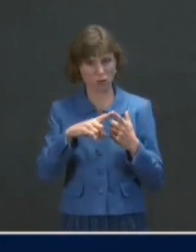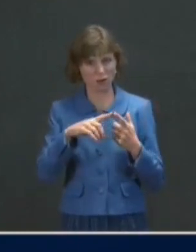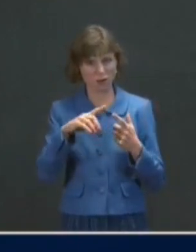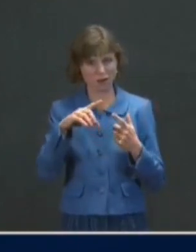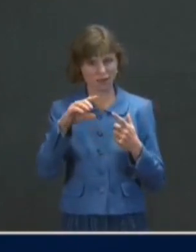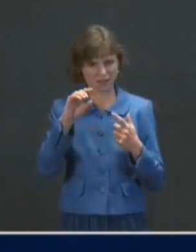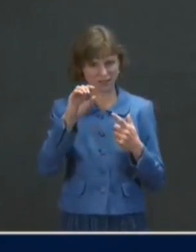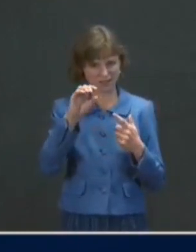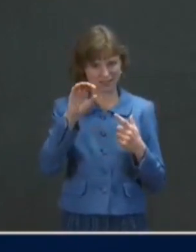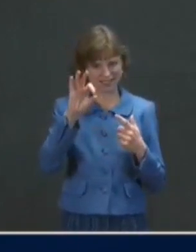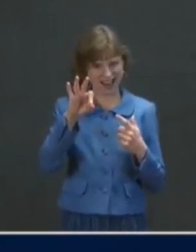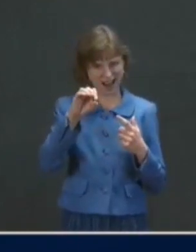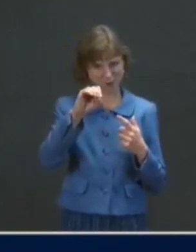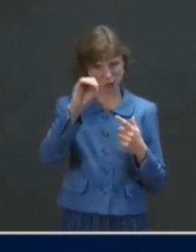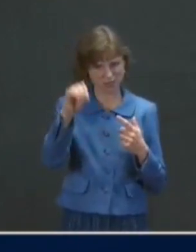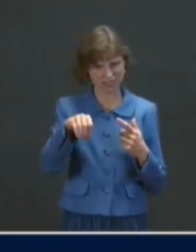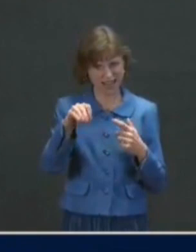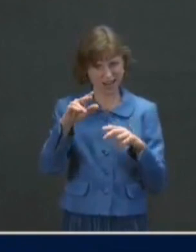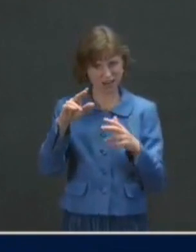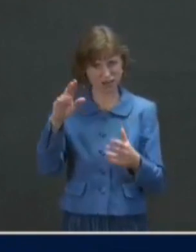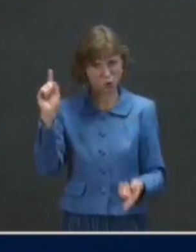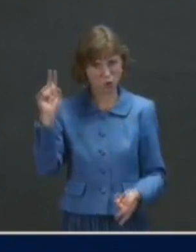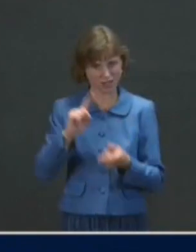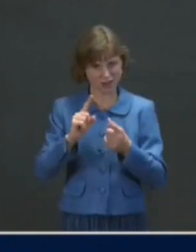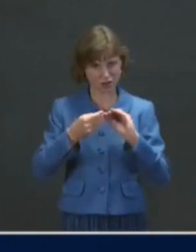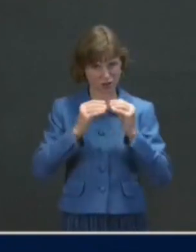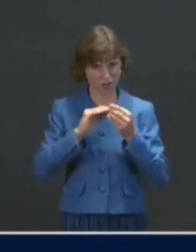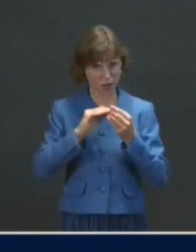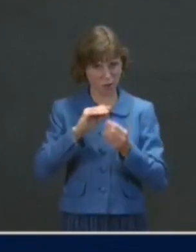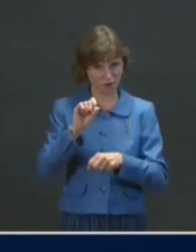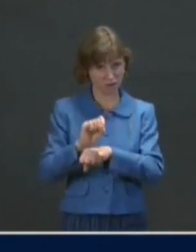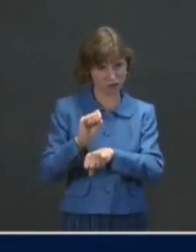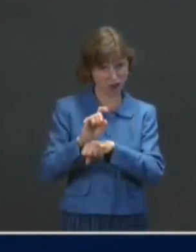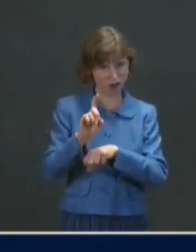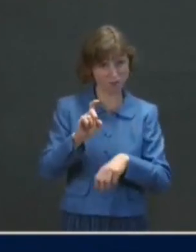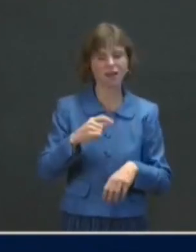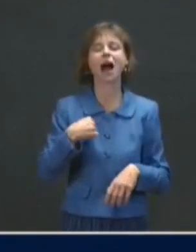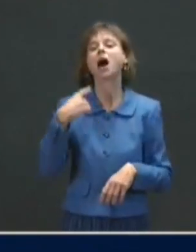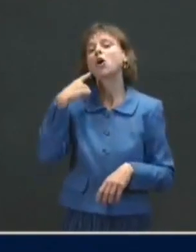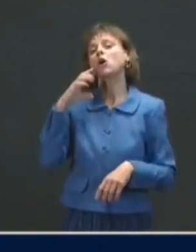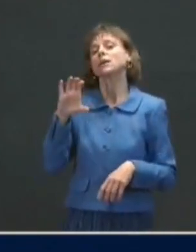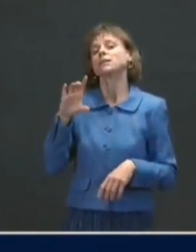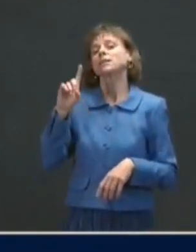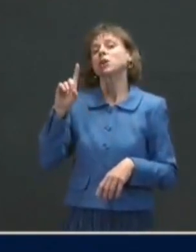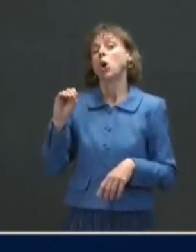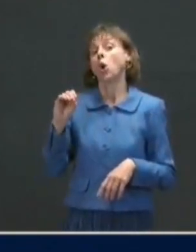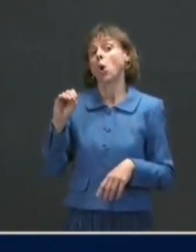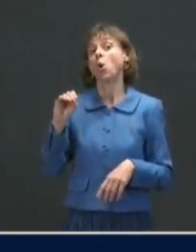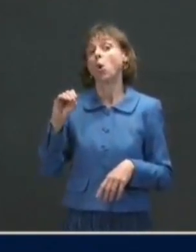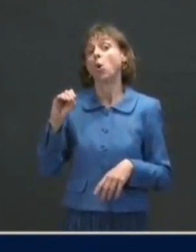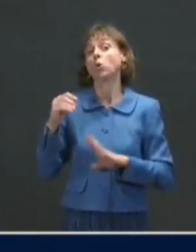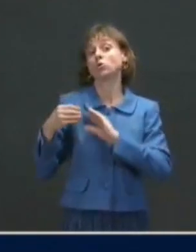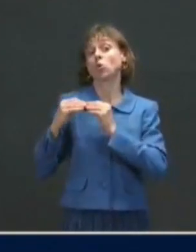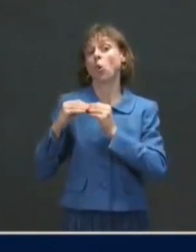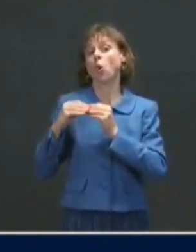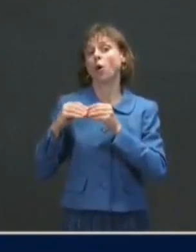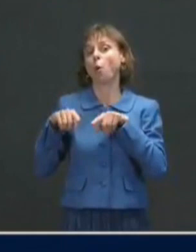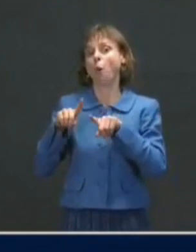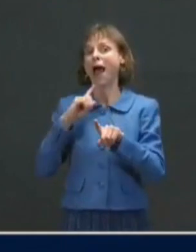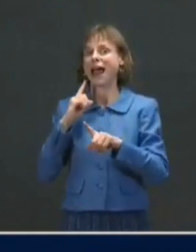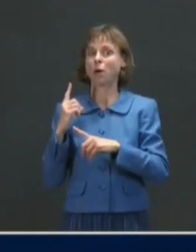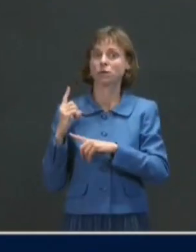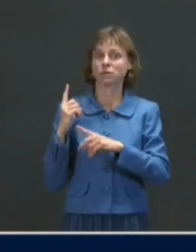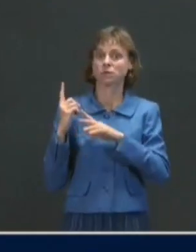number of jobs. Well, I heard about the CBO score as I was walking out here, so I haven't talked with our economic